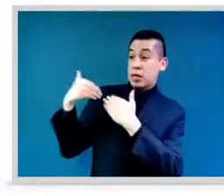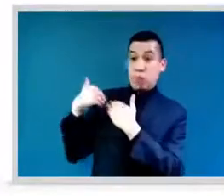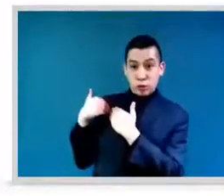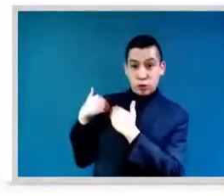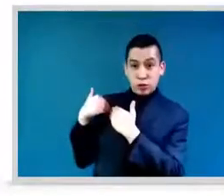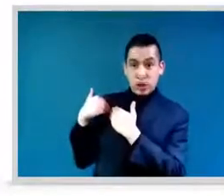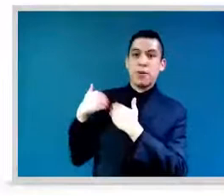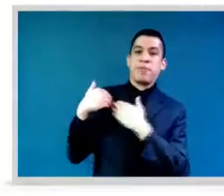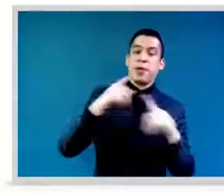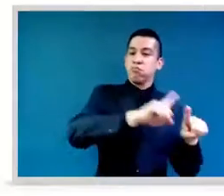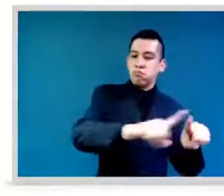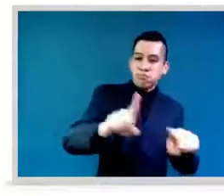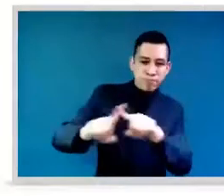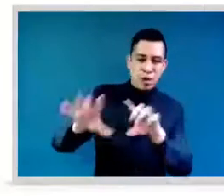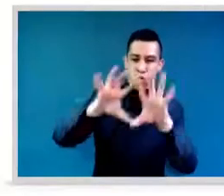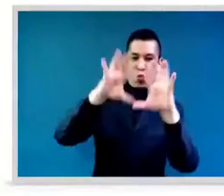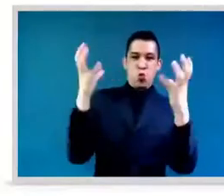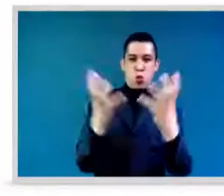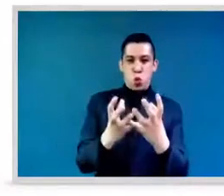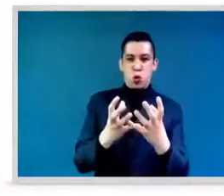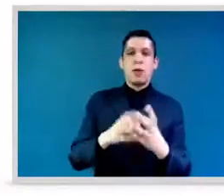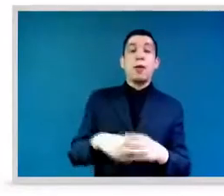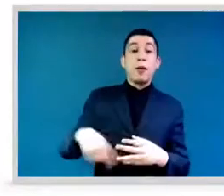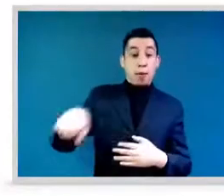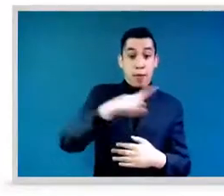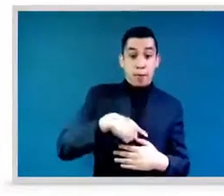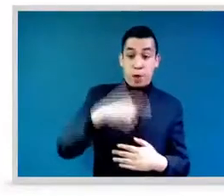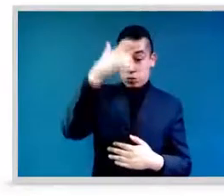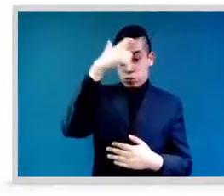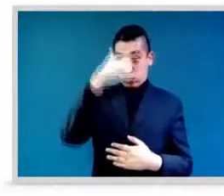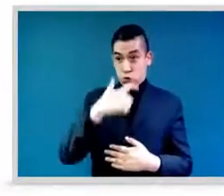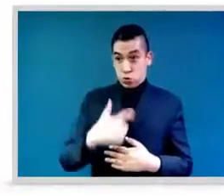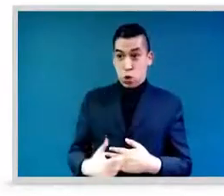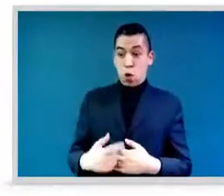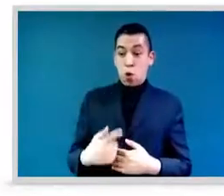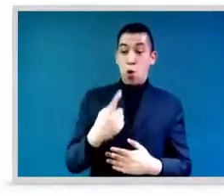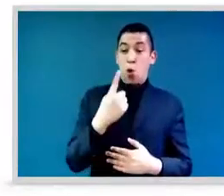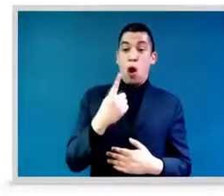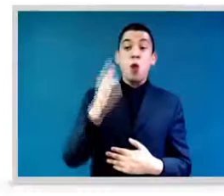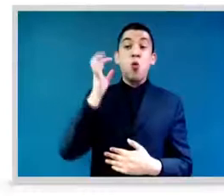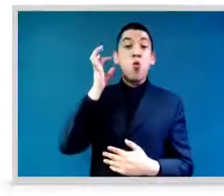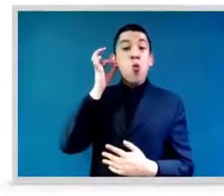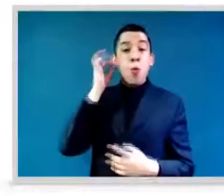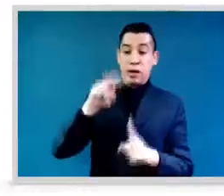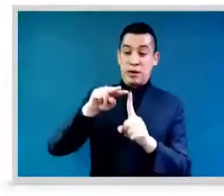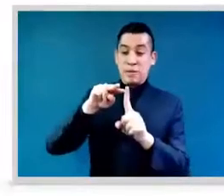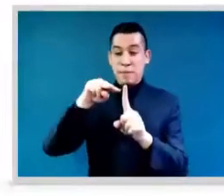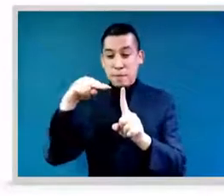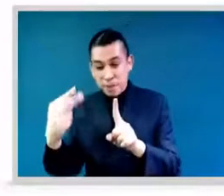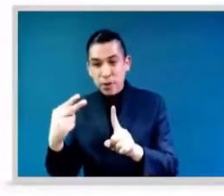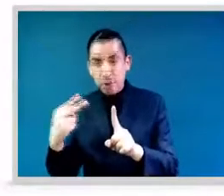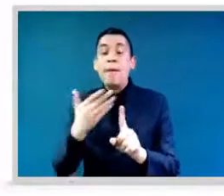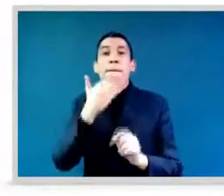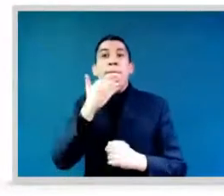women of the season 21 had to have incorporate a vision much better and much more sense